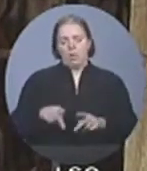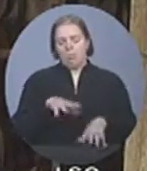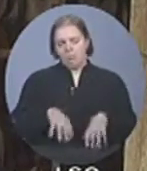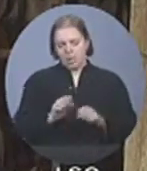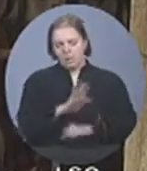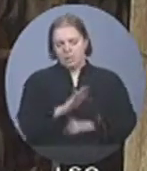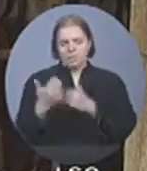finally get to the bottom of this matter?